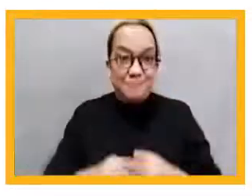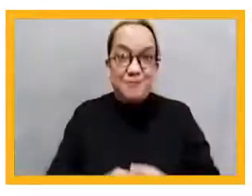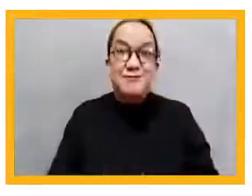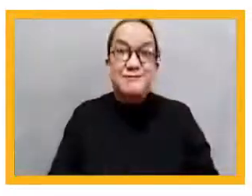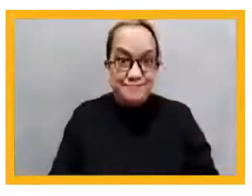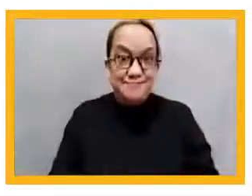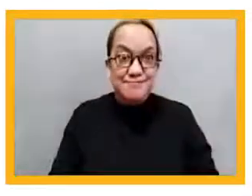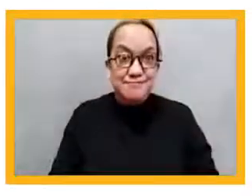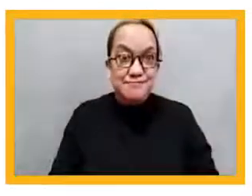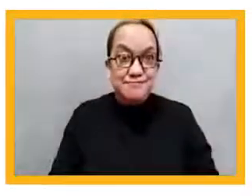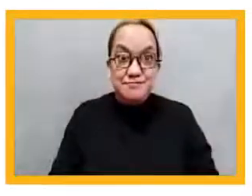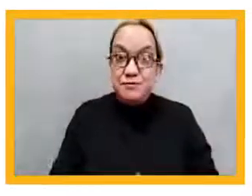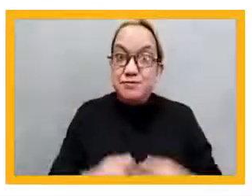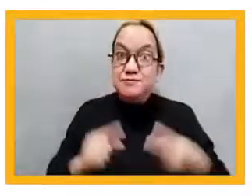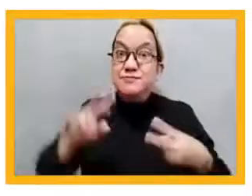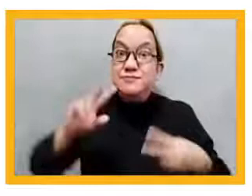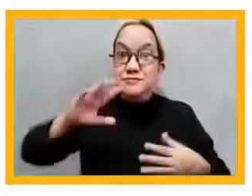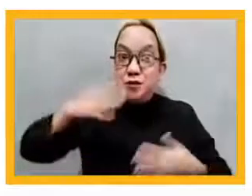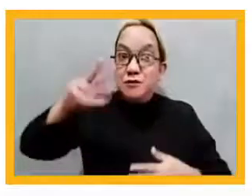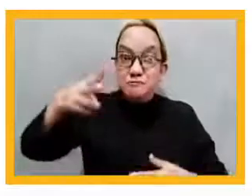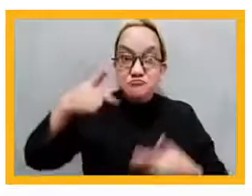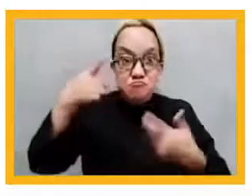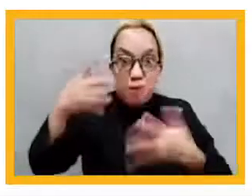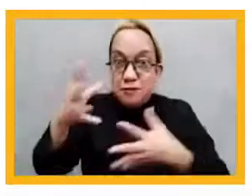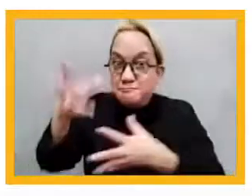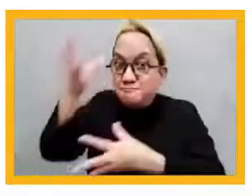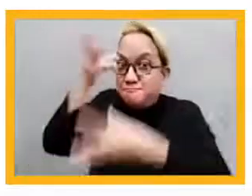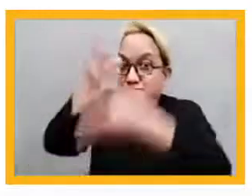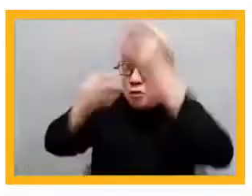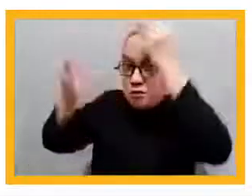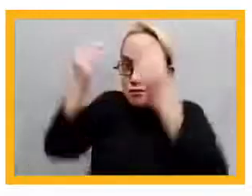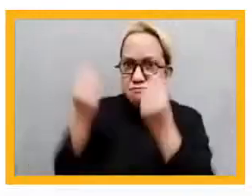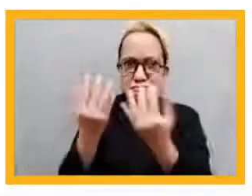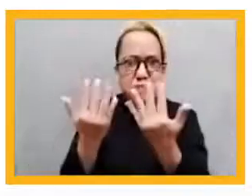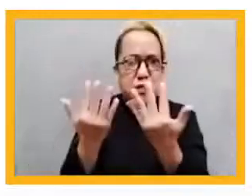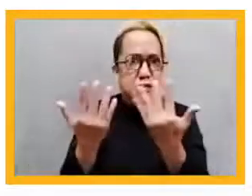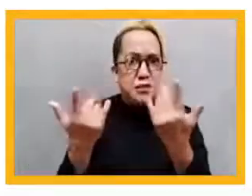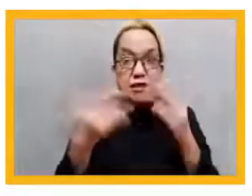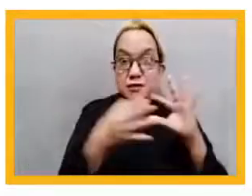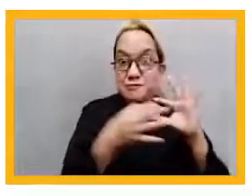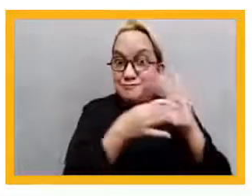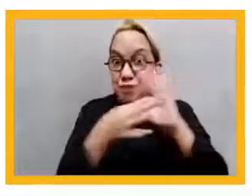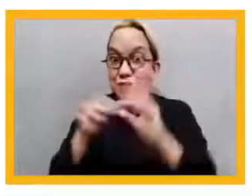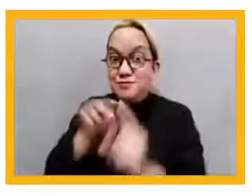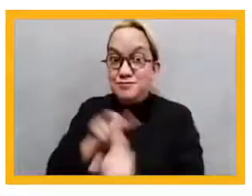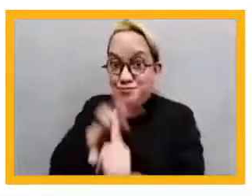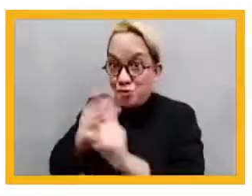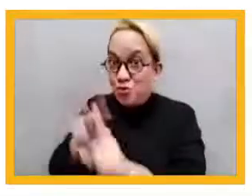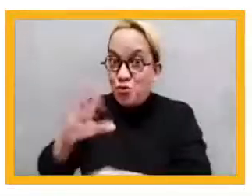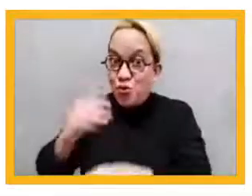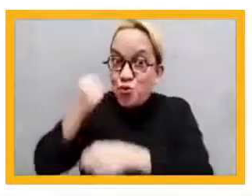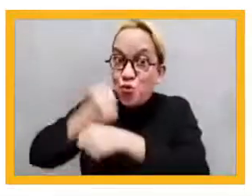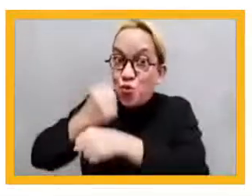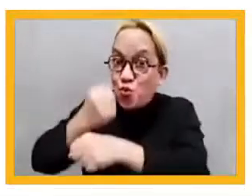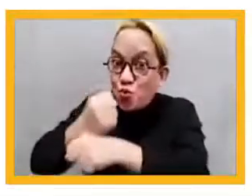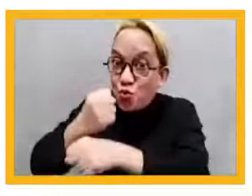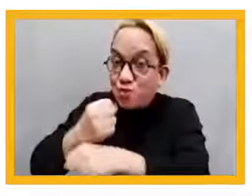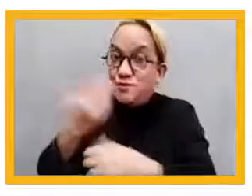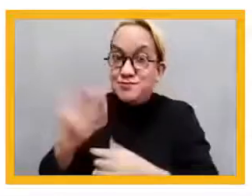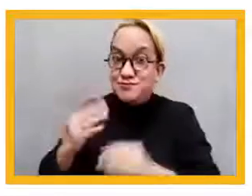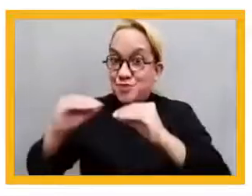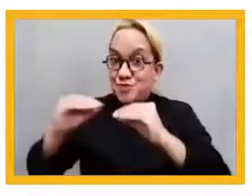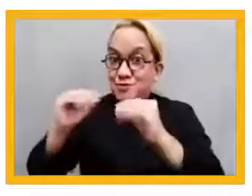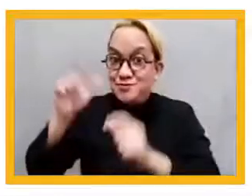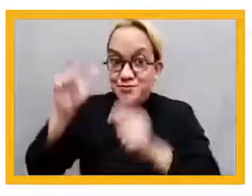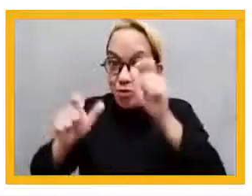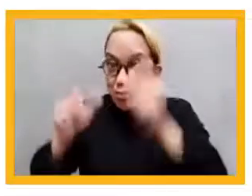apply the ideas and learnings you acquired to your education-related work and initiatives? And the third question, what areas do you